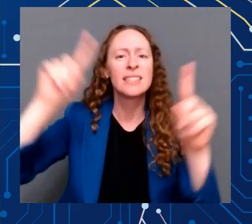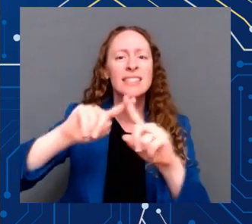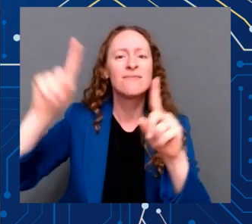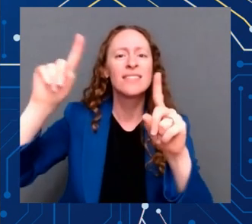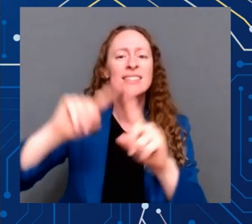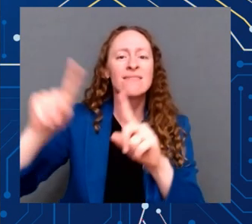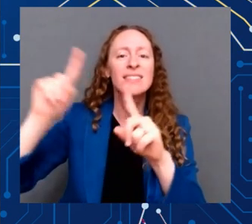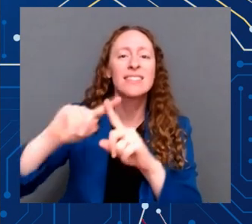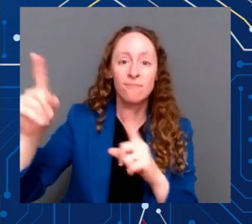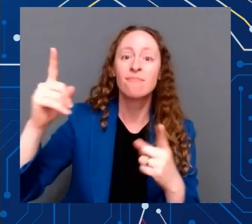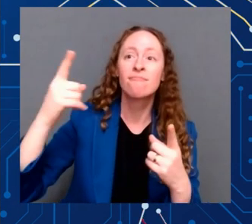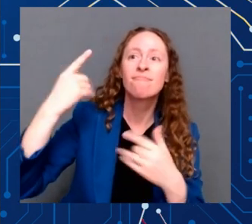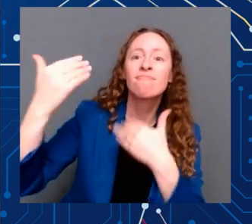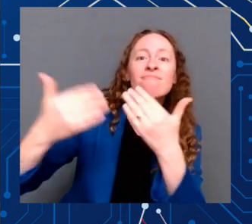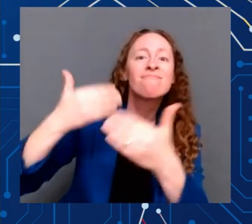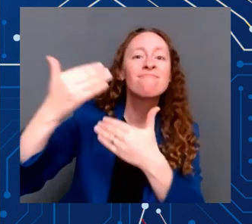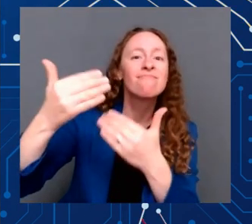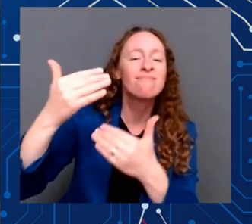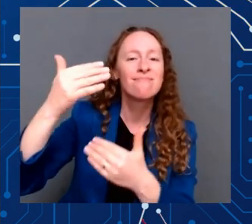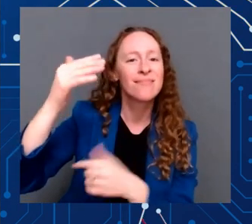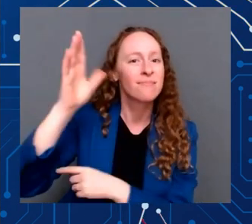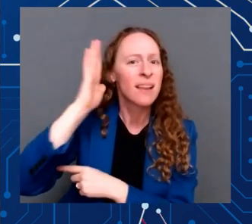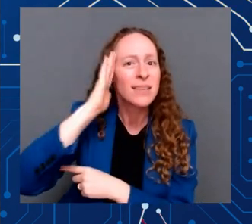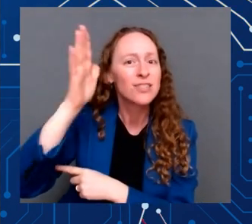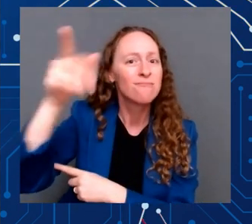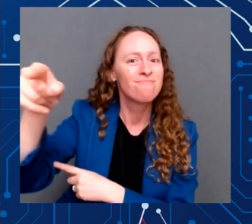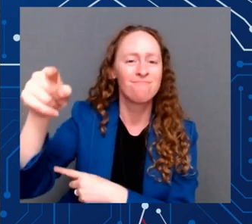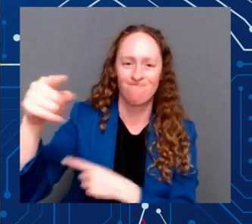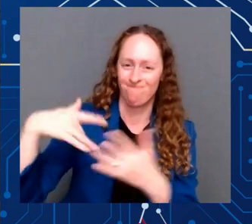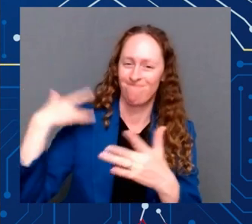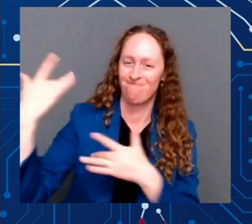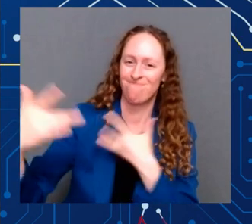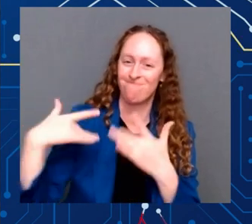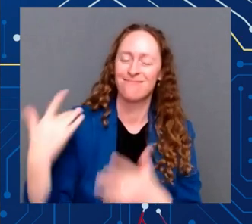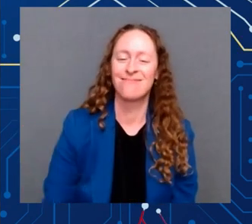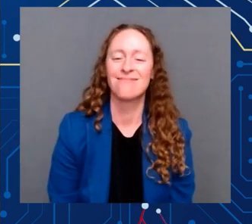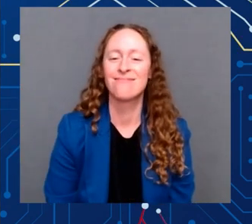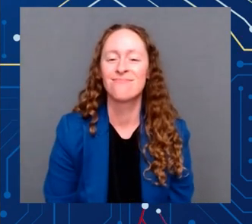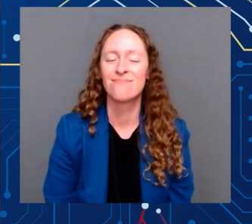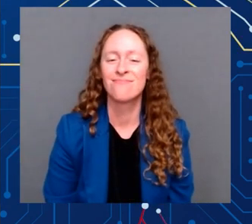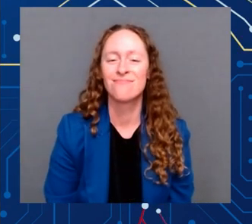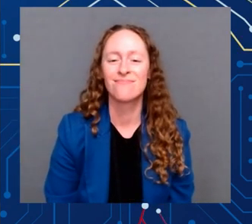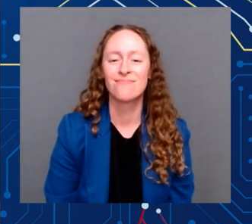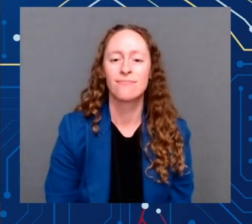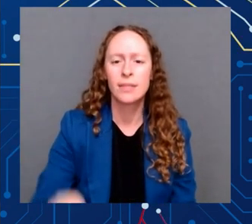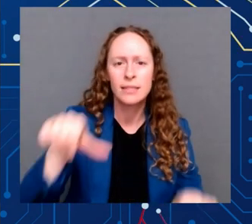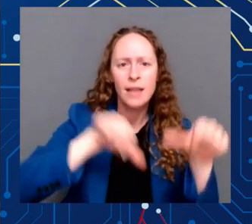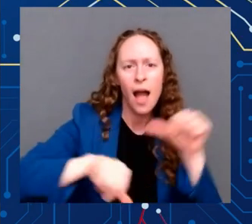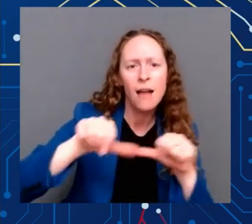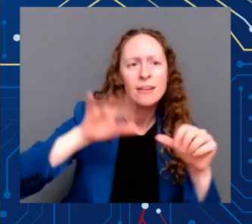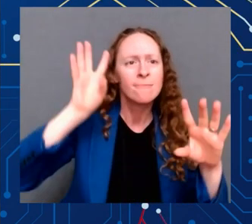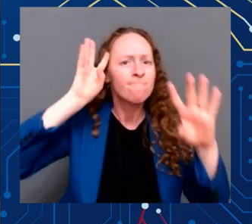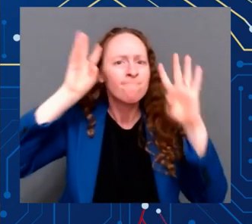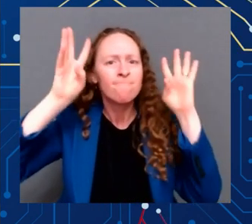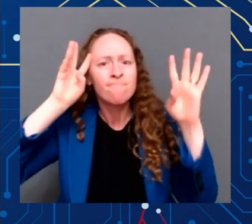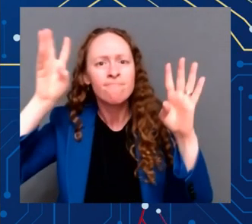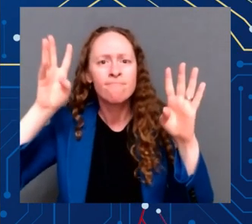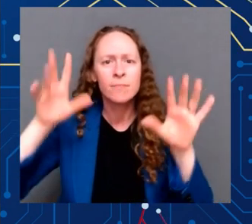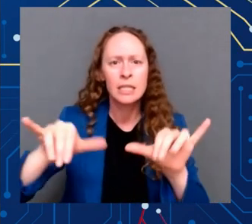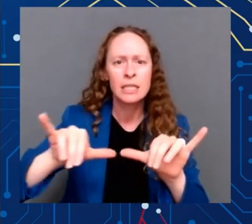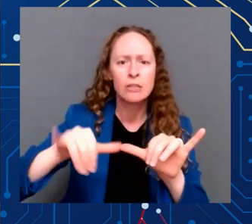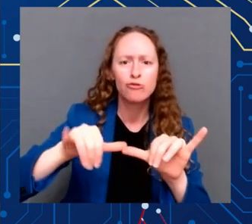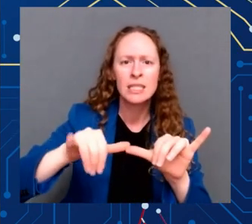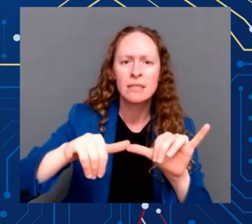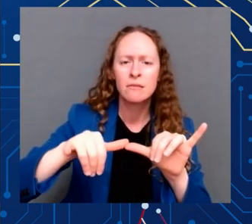science, innovation and engineering. Our research has generated groundbreaking discoveries. Our industry has